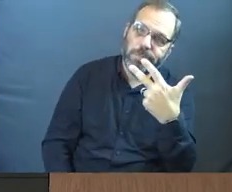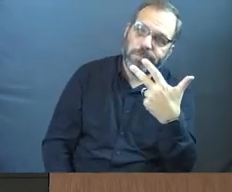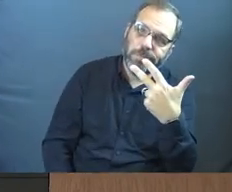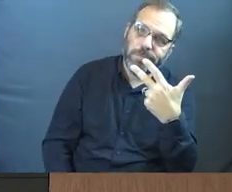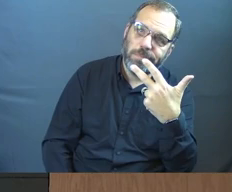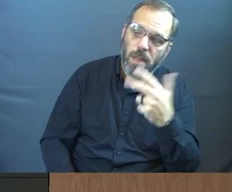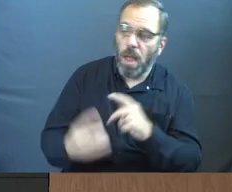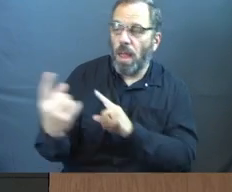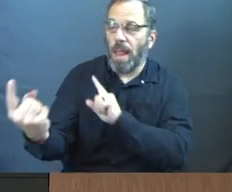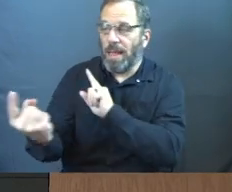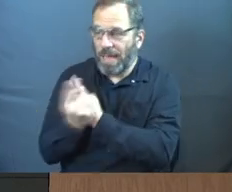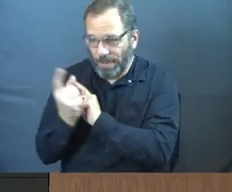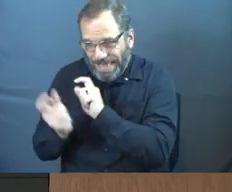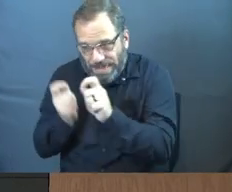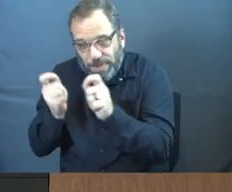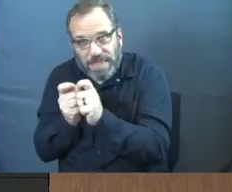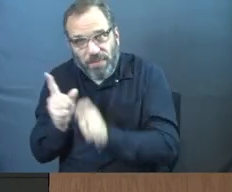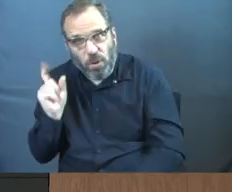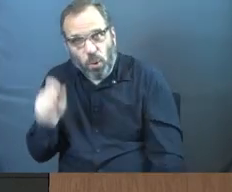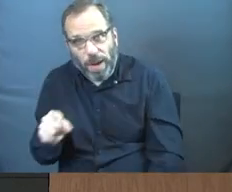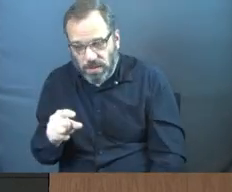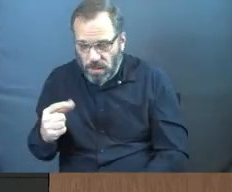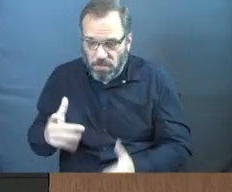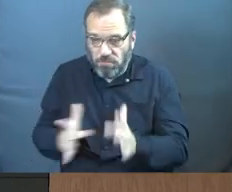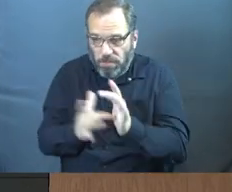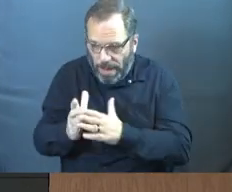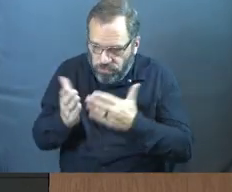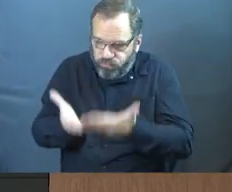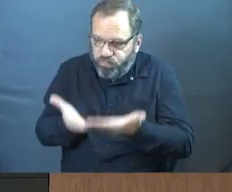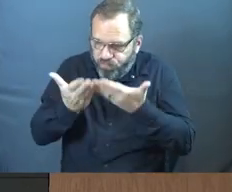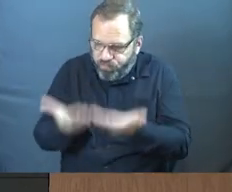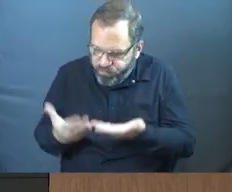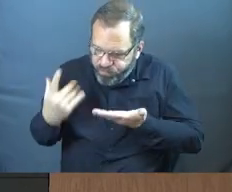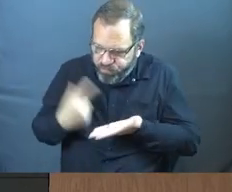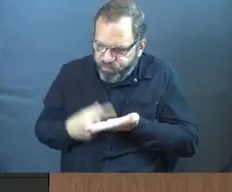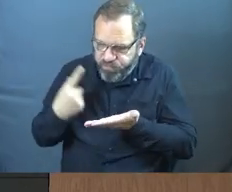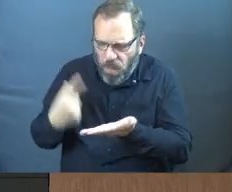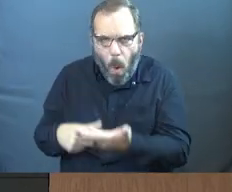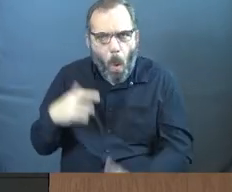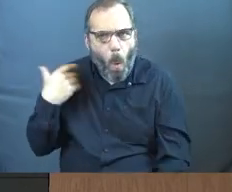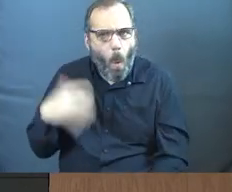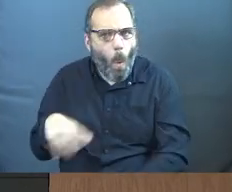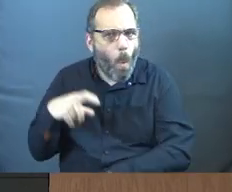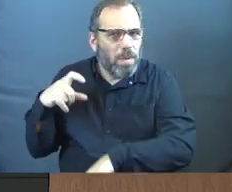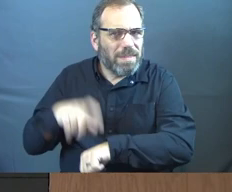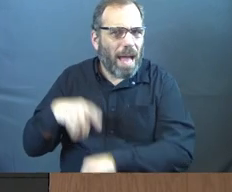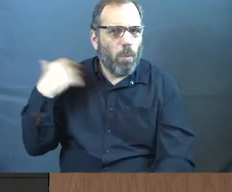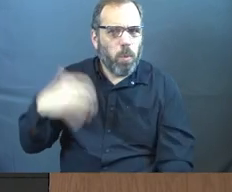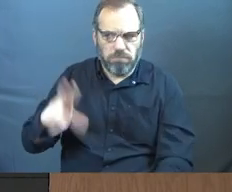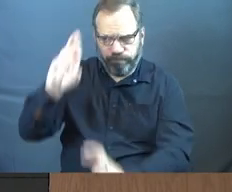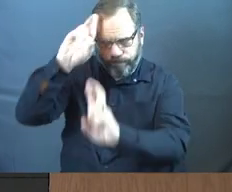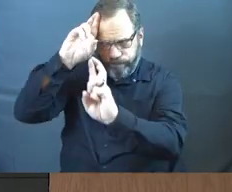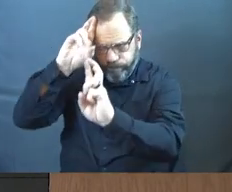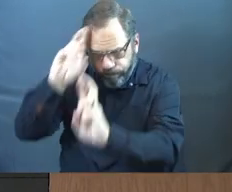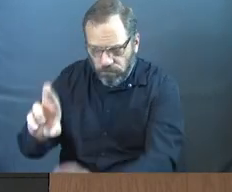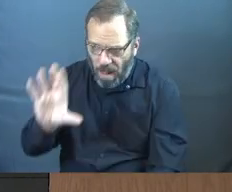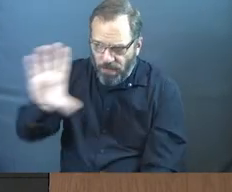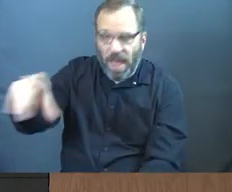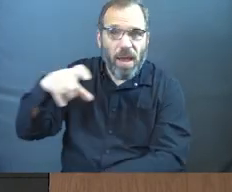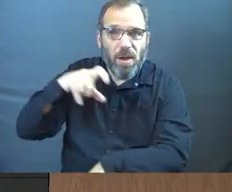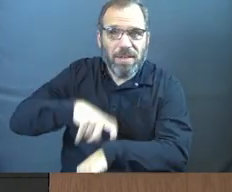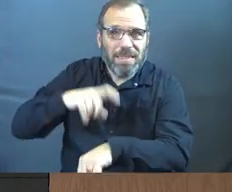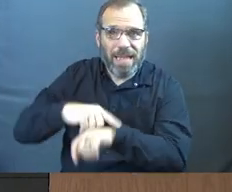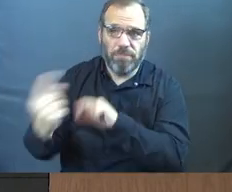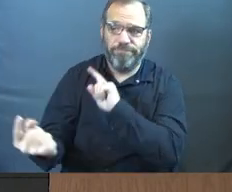Came and they had very specific questions and we opened Bibles together and it was a powerful time. And I respect that they took their